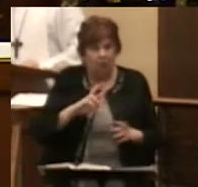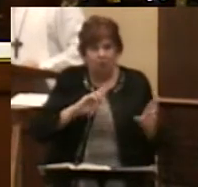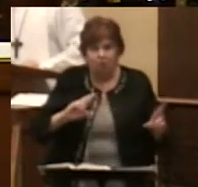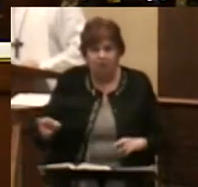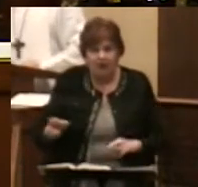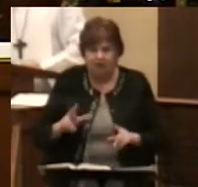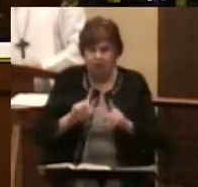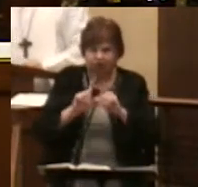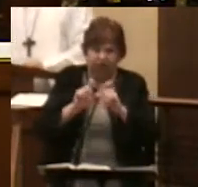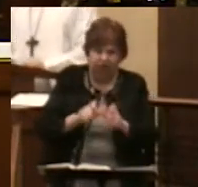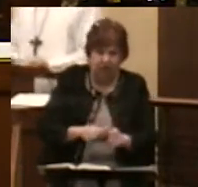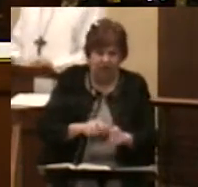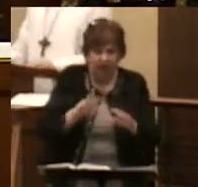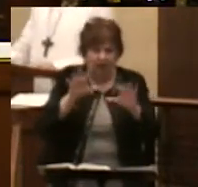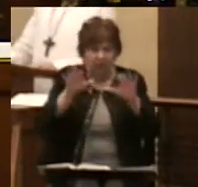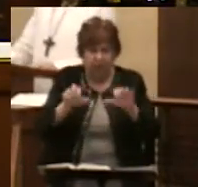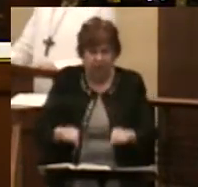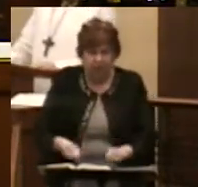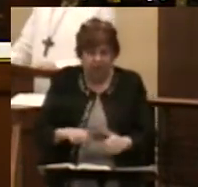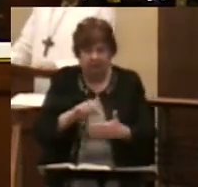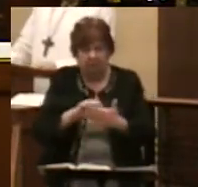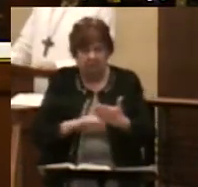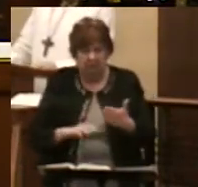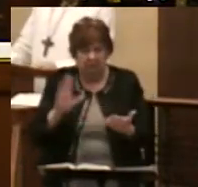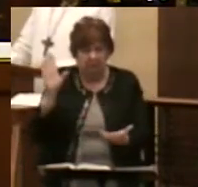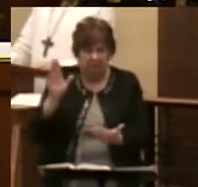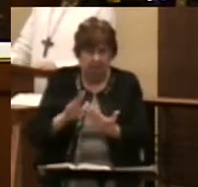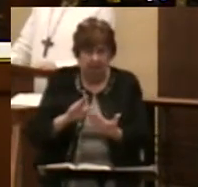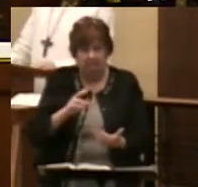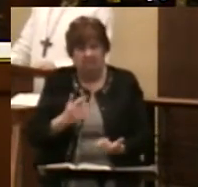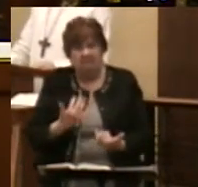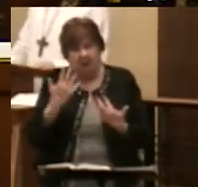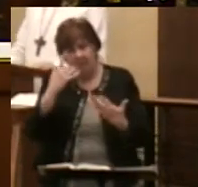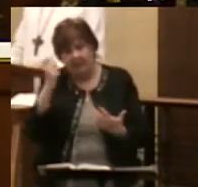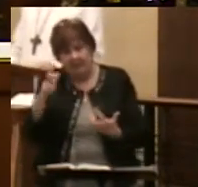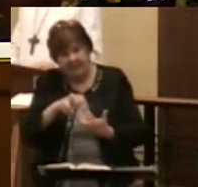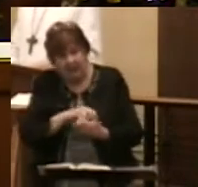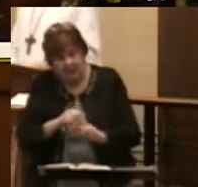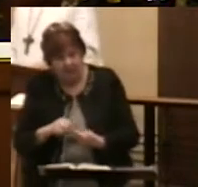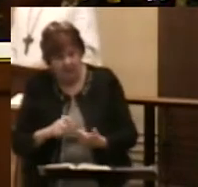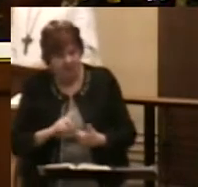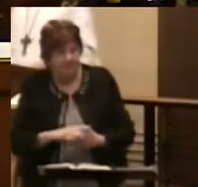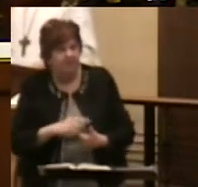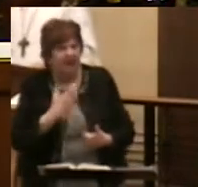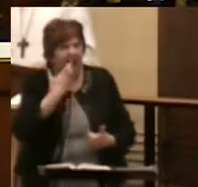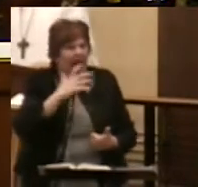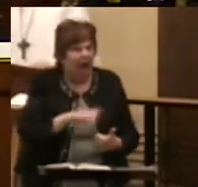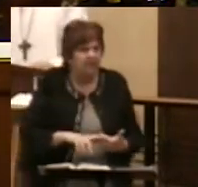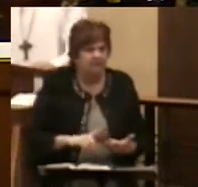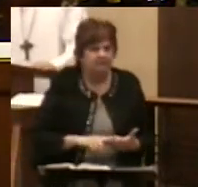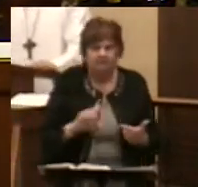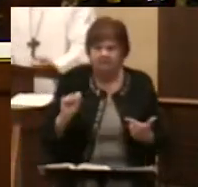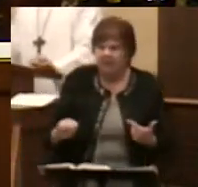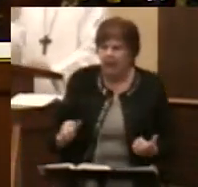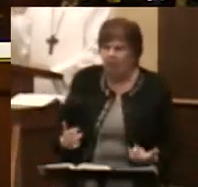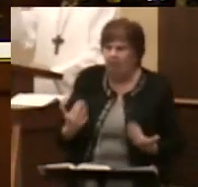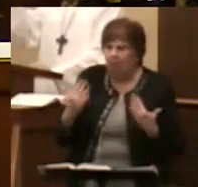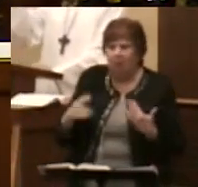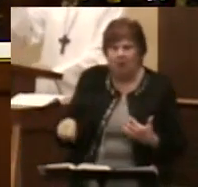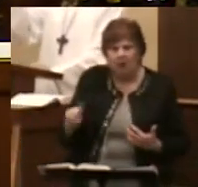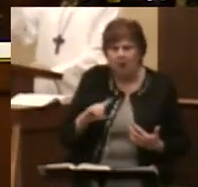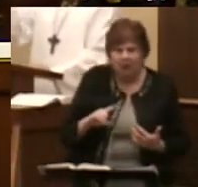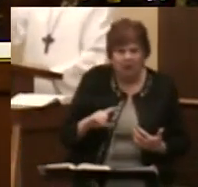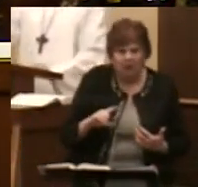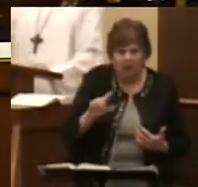and put out fires because they can do lots of damage. They are hot. They can burn you. It only takes